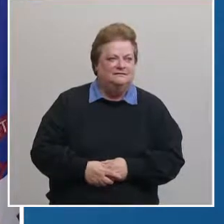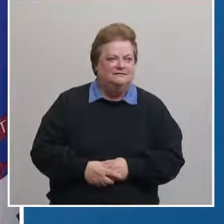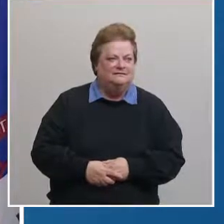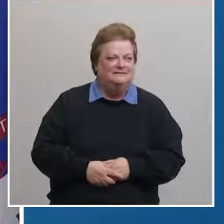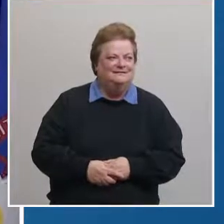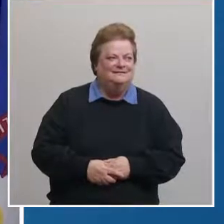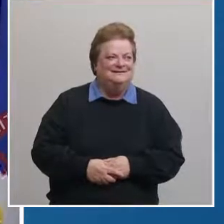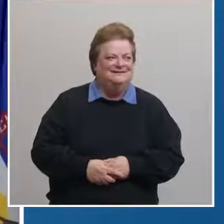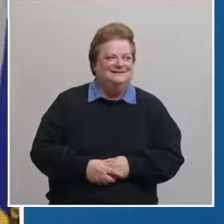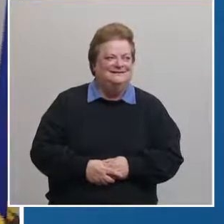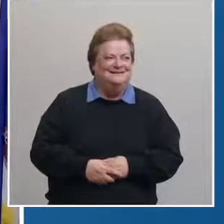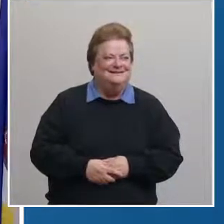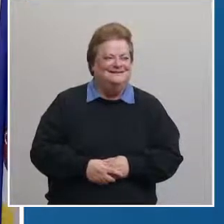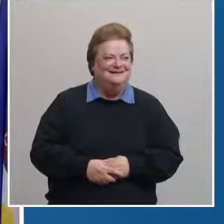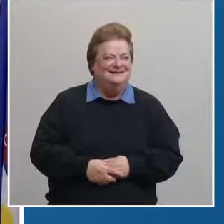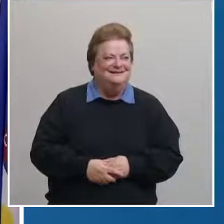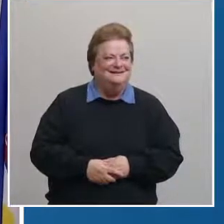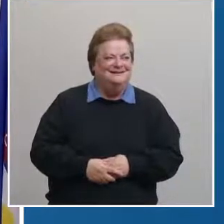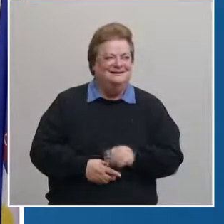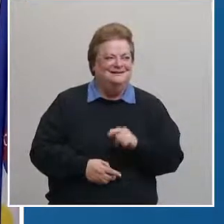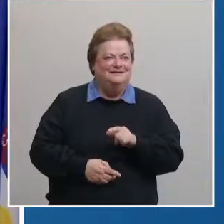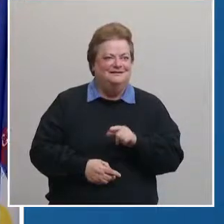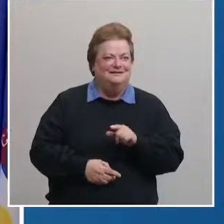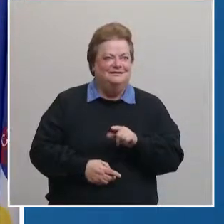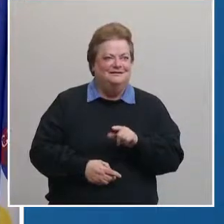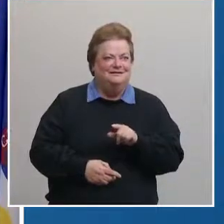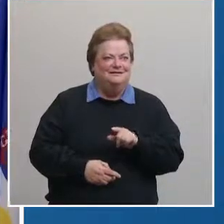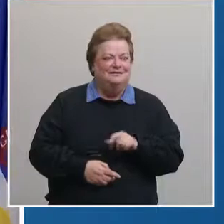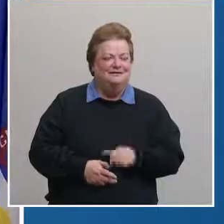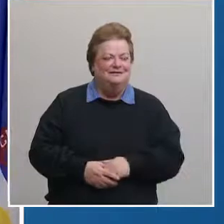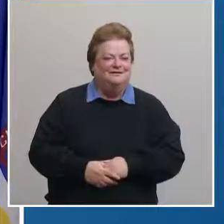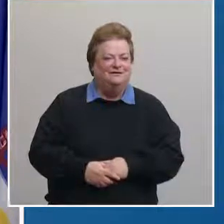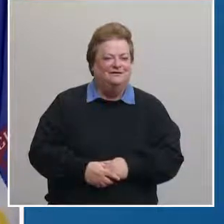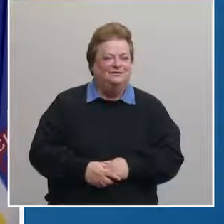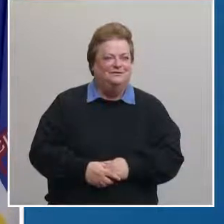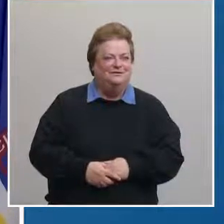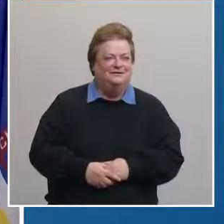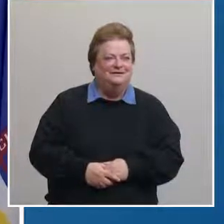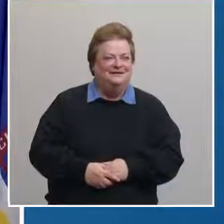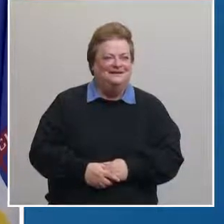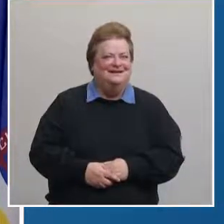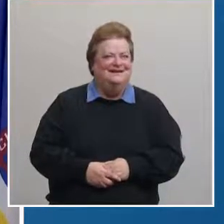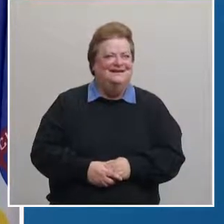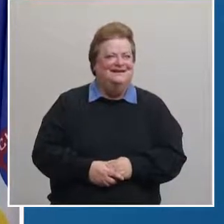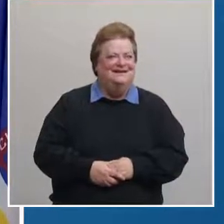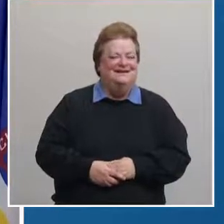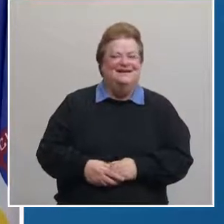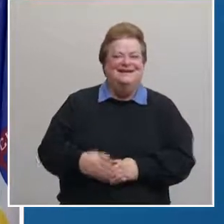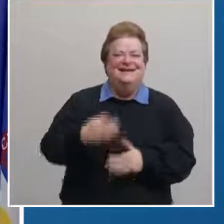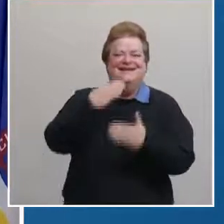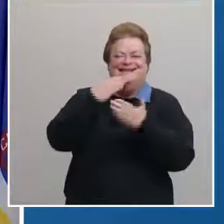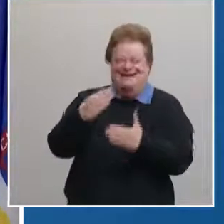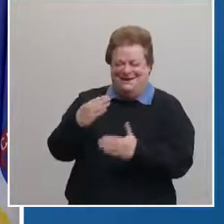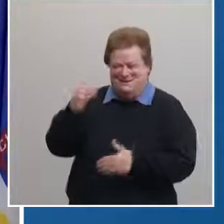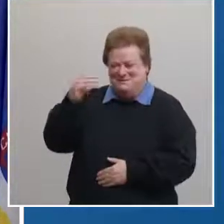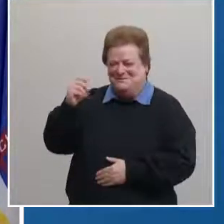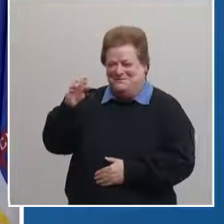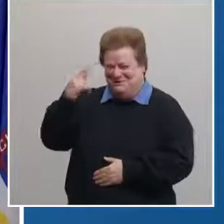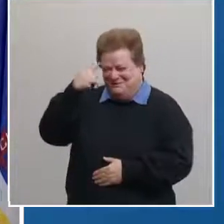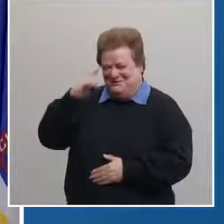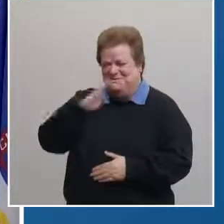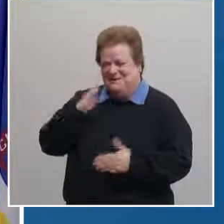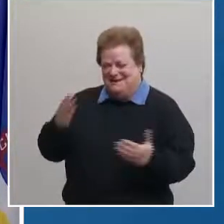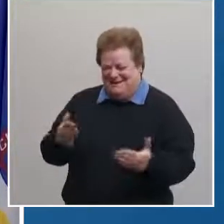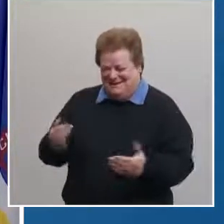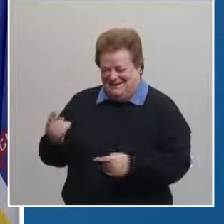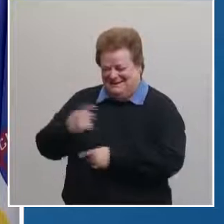want to make sure we have that available for Margie prop thank you Margie for being here once again today